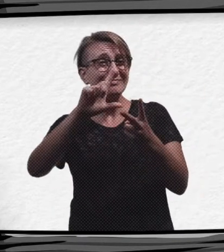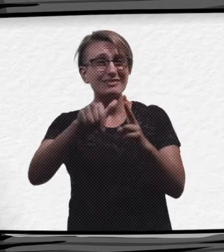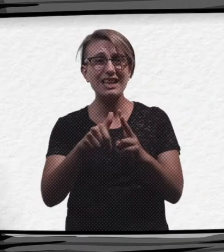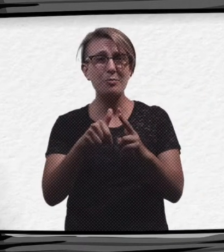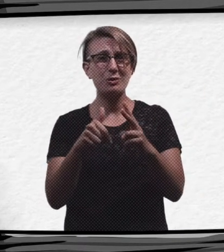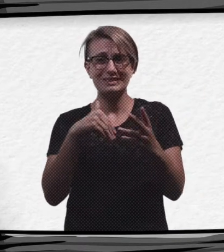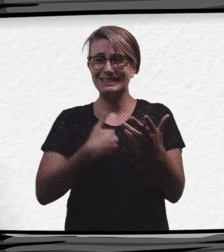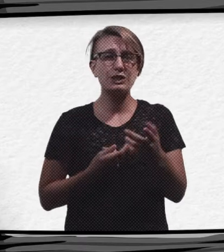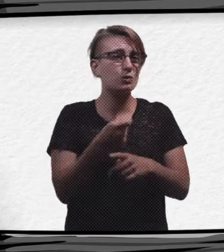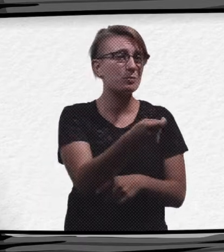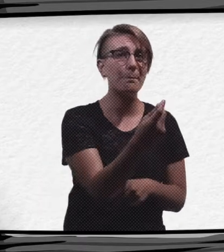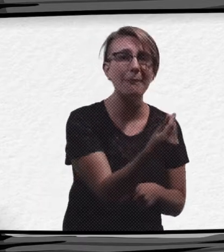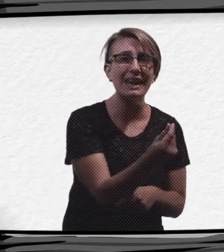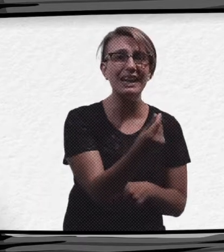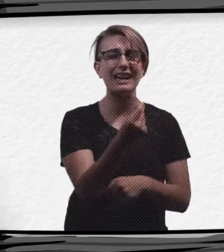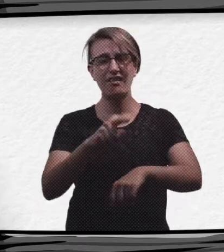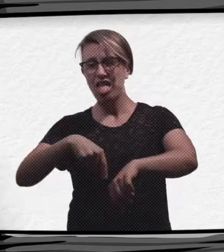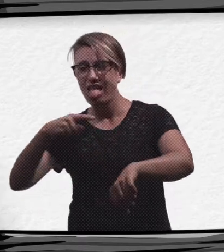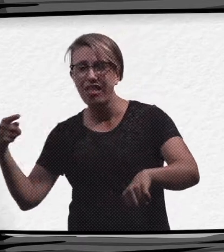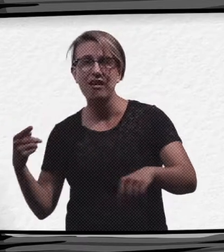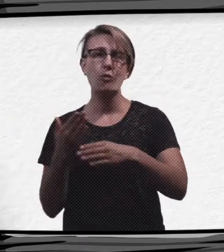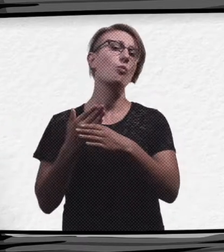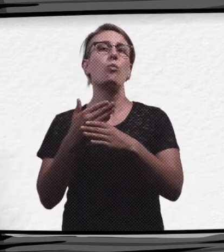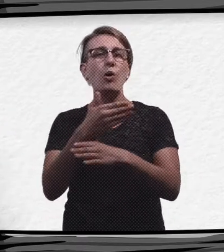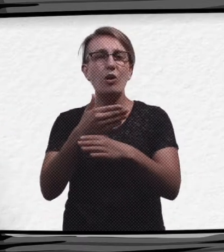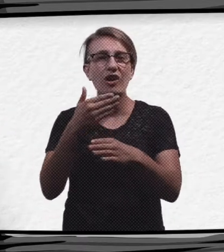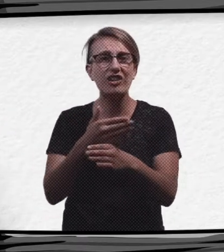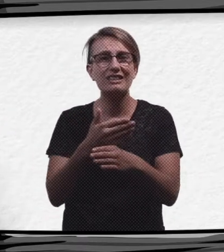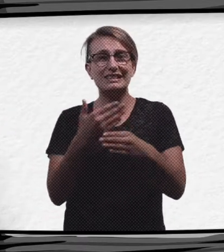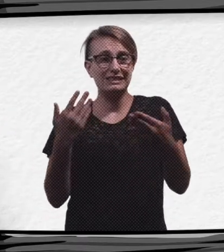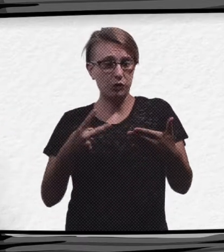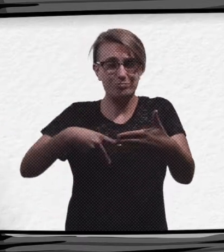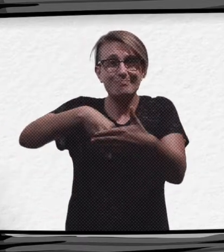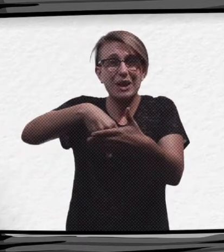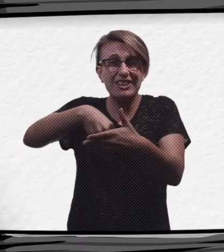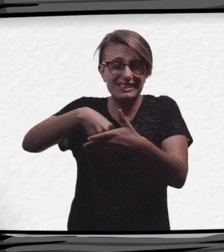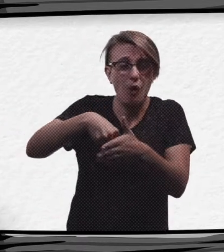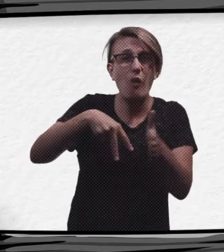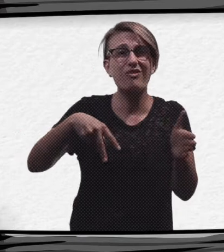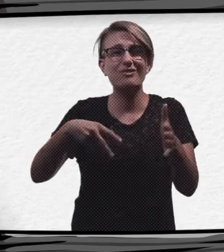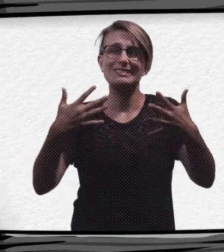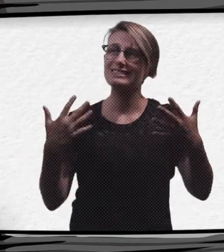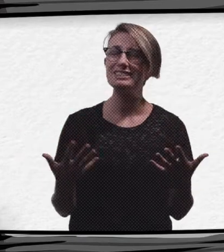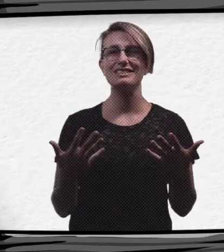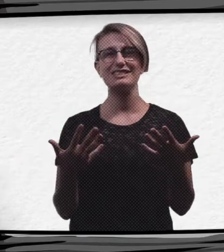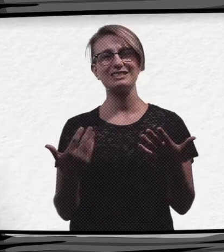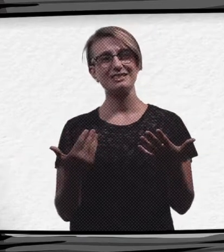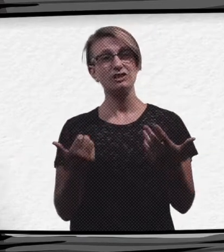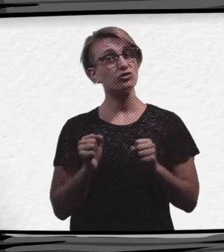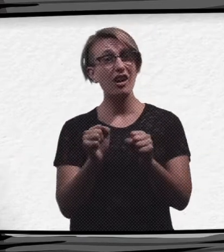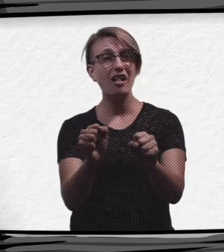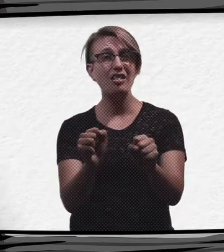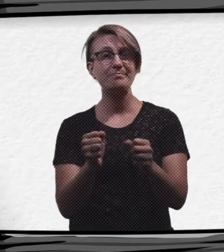just don't face. And that really sucks. Sarah in here is a New Zealand sign language interpreter.